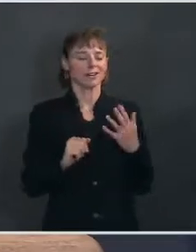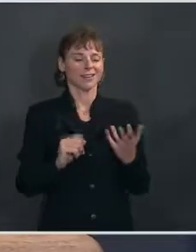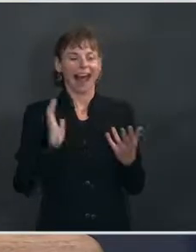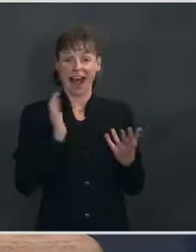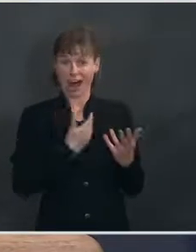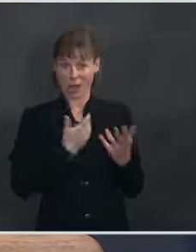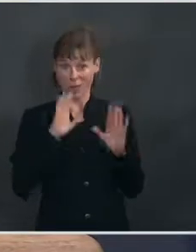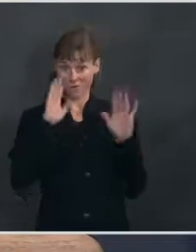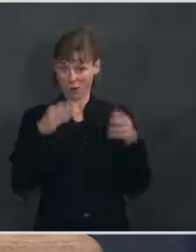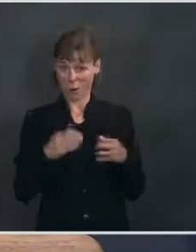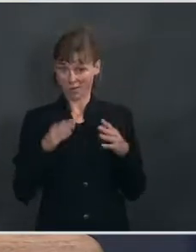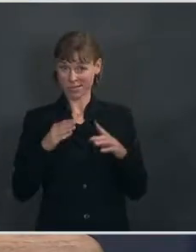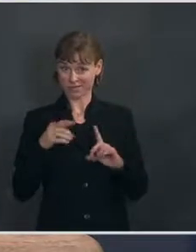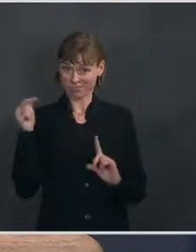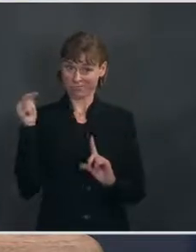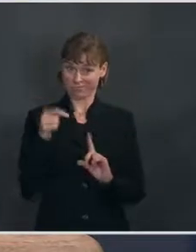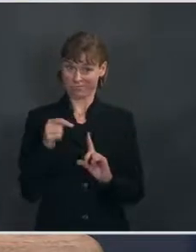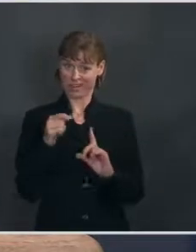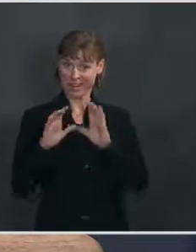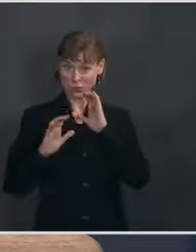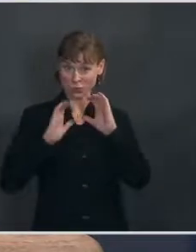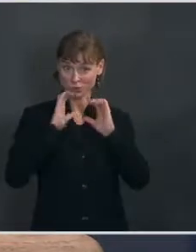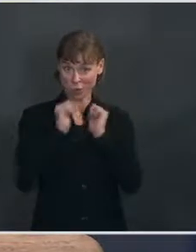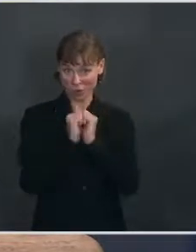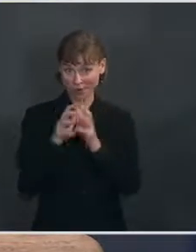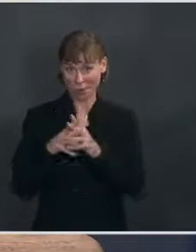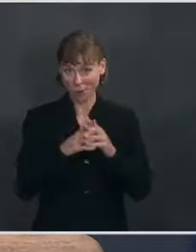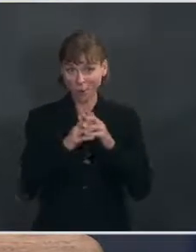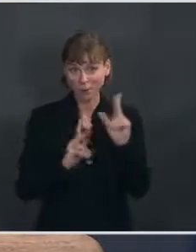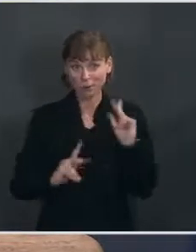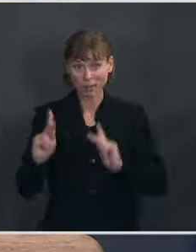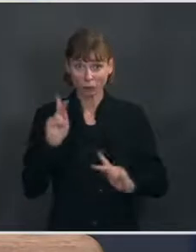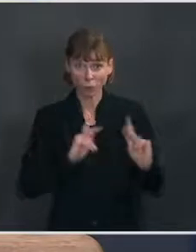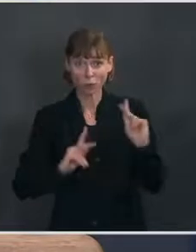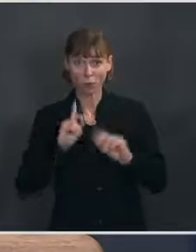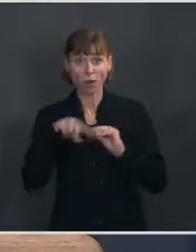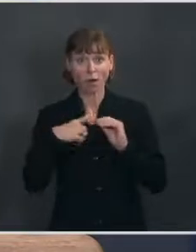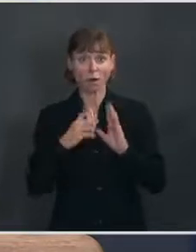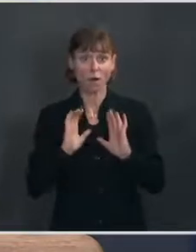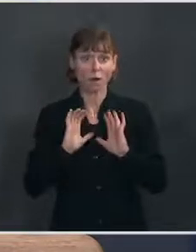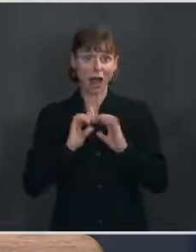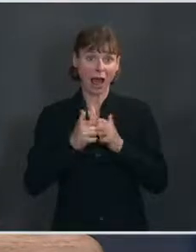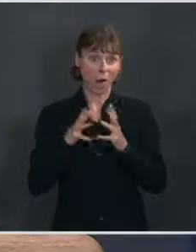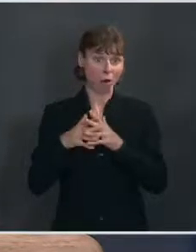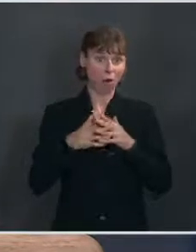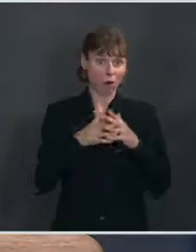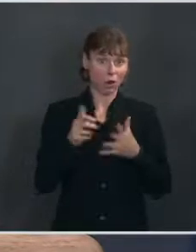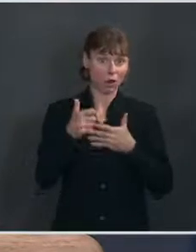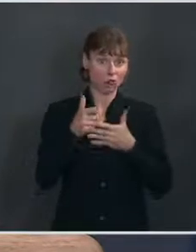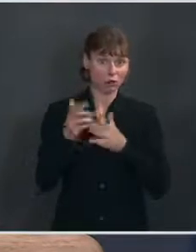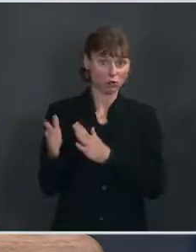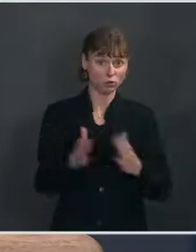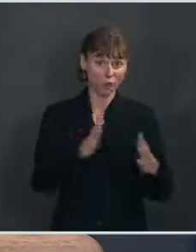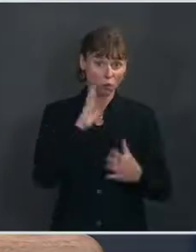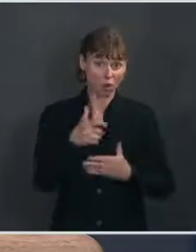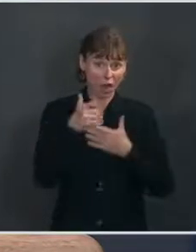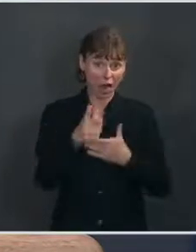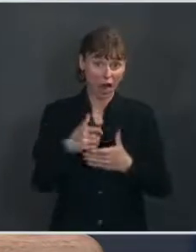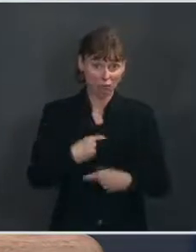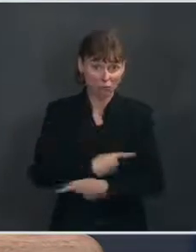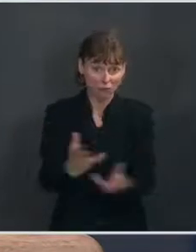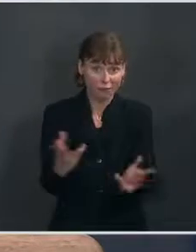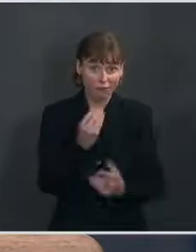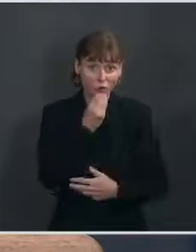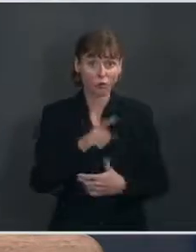the bottom line is our focus is communicating with the American people about how the American Rescue Plan can help put food on the table,